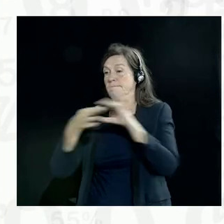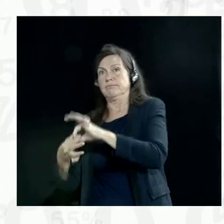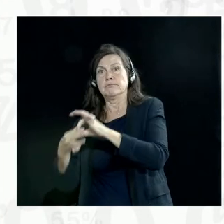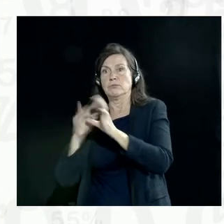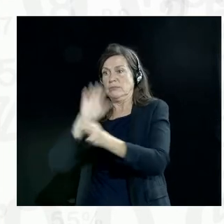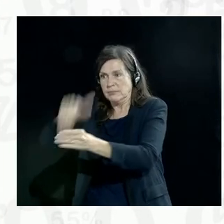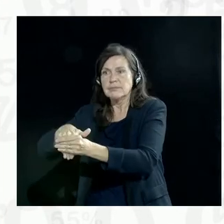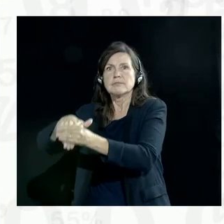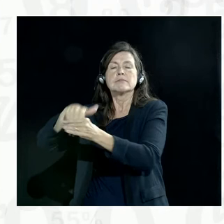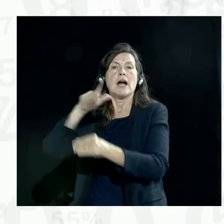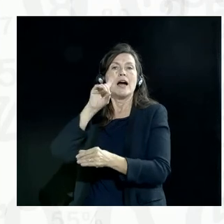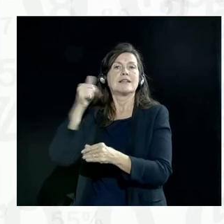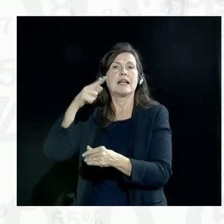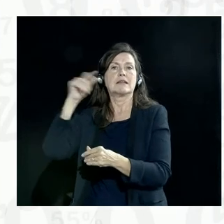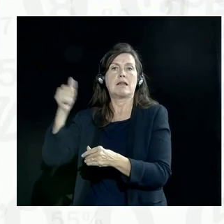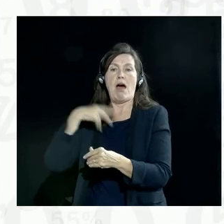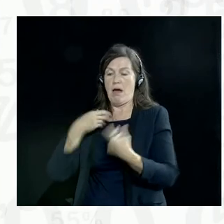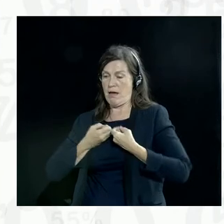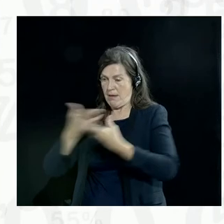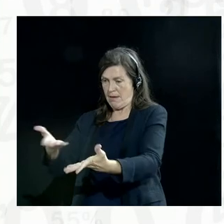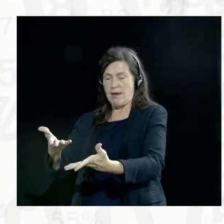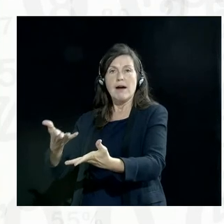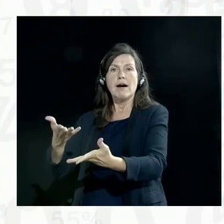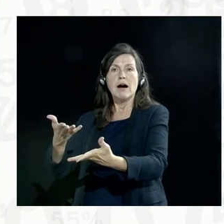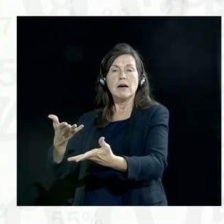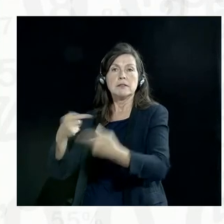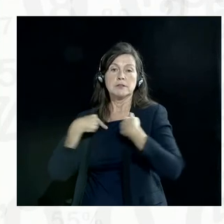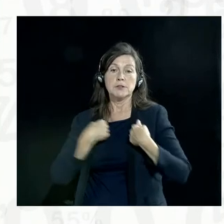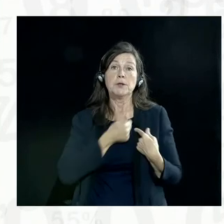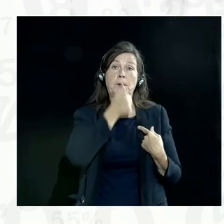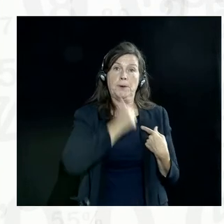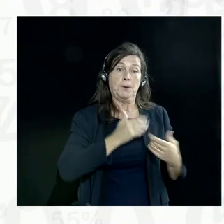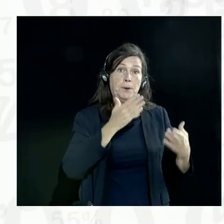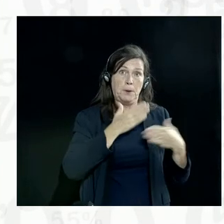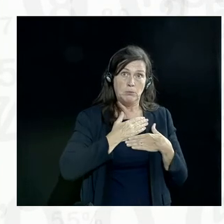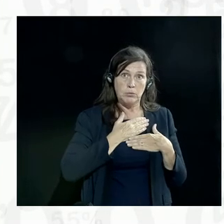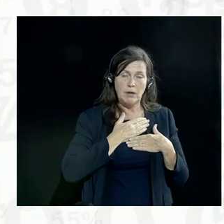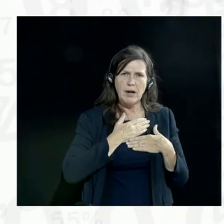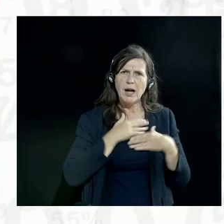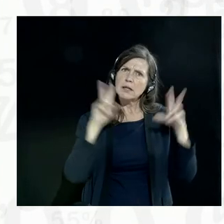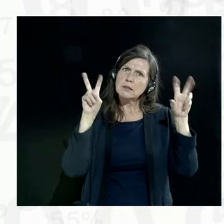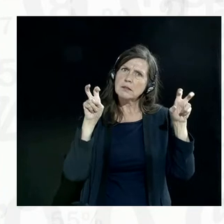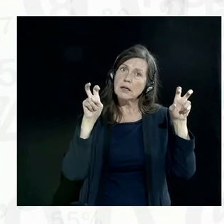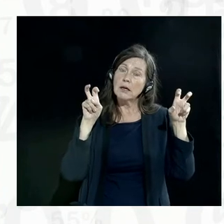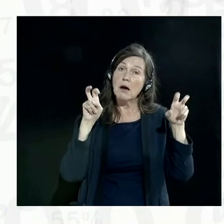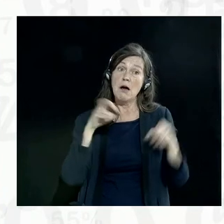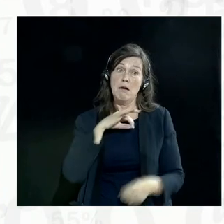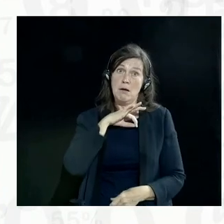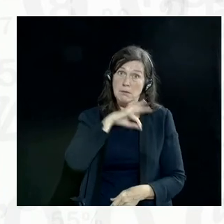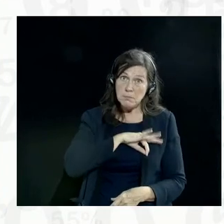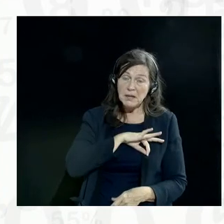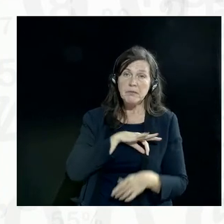it's also a question whether privacy is a benefit or a hindrance sometimes.